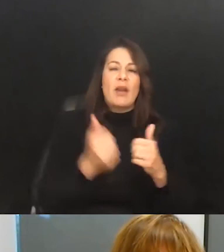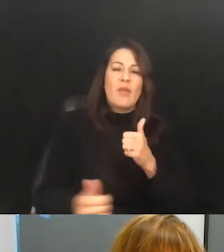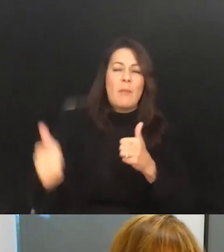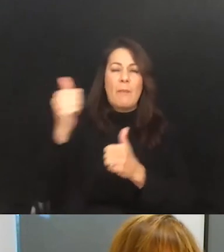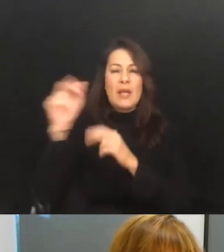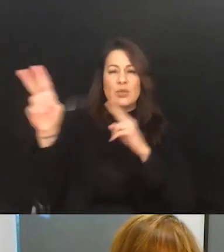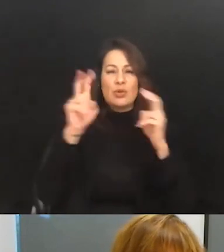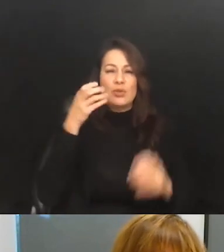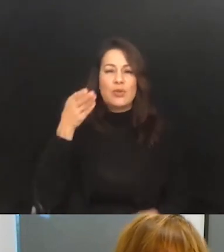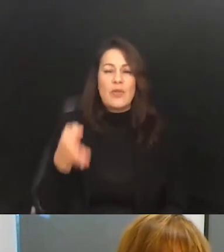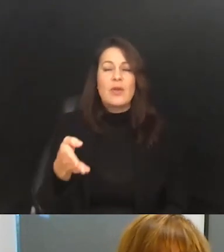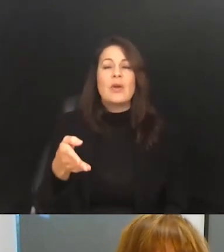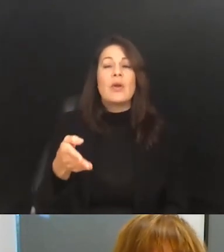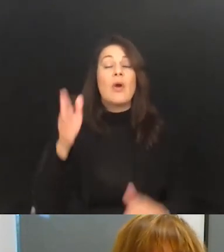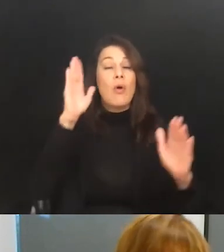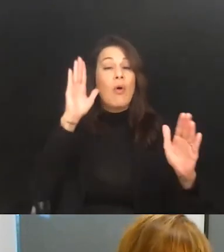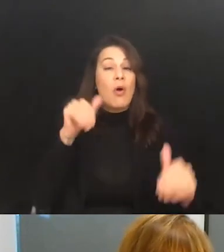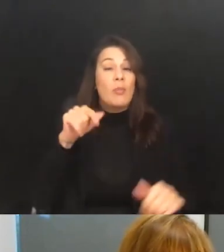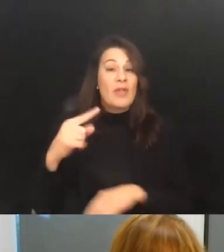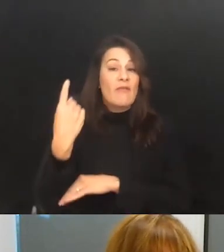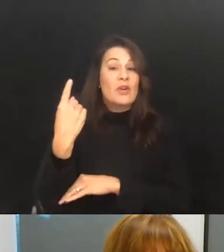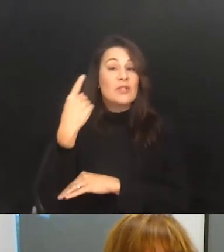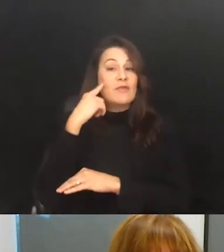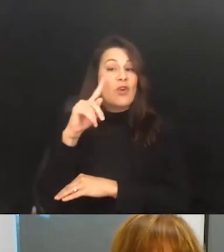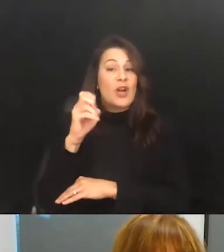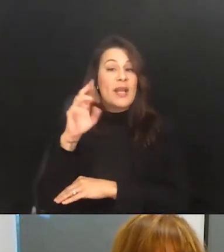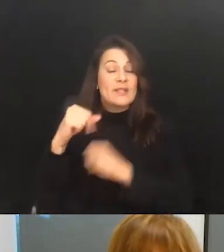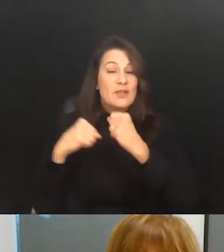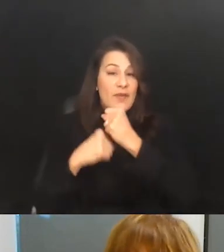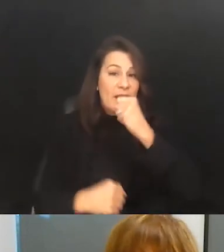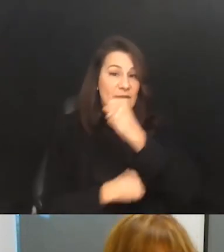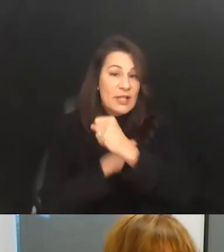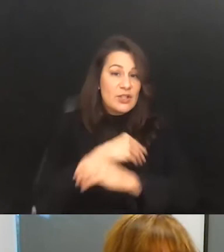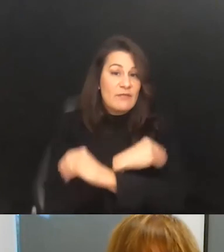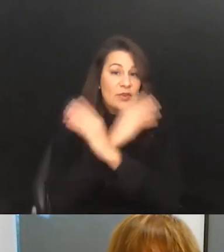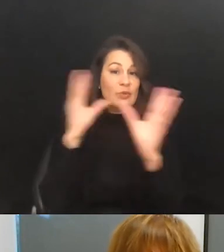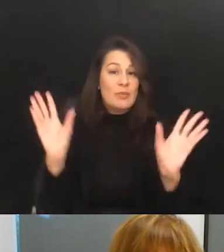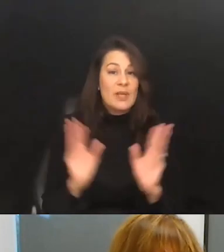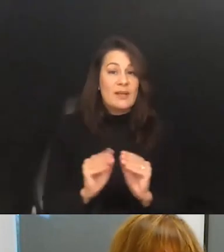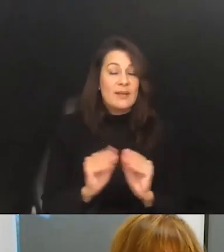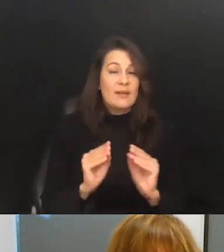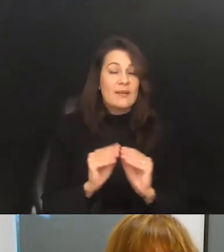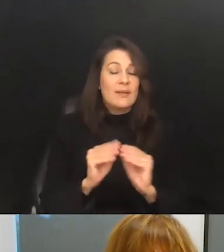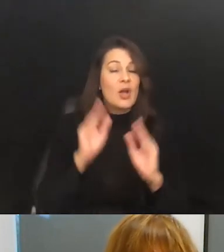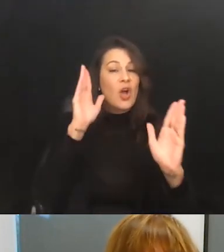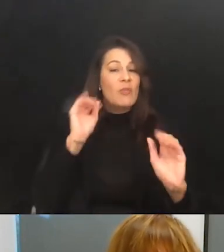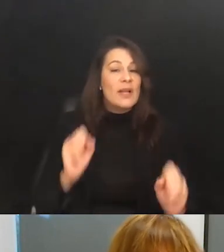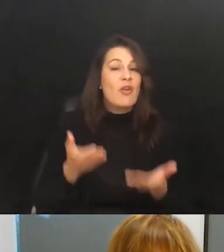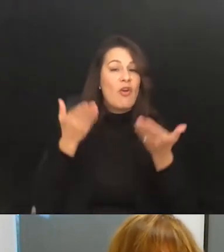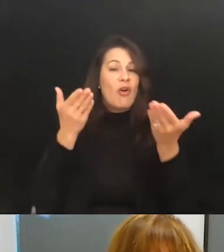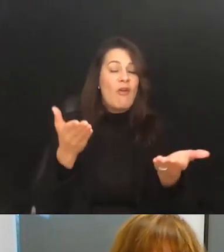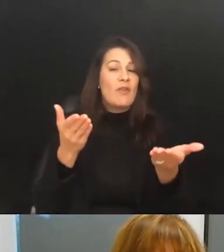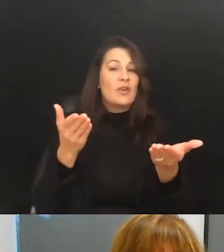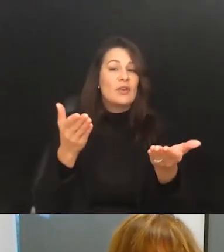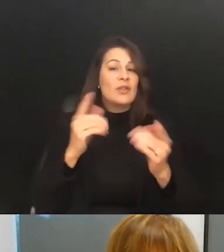there, and hopefully this is the first for Kessler Foundation doing a virtual symposium, and hopefully we'll be able to offer a number of